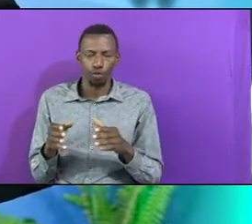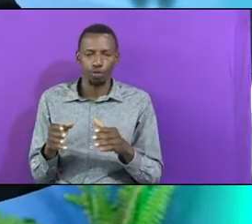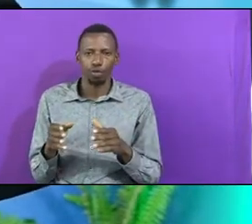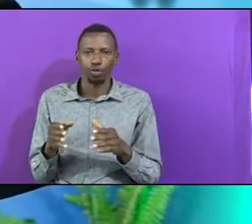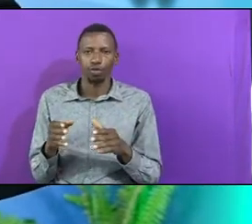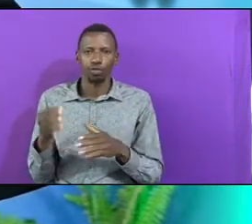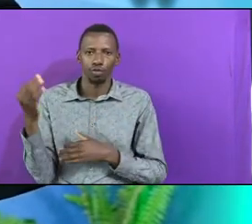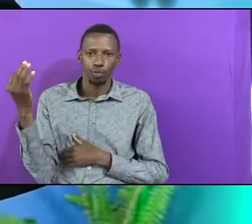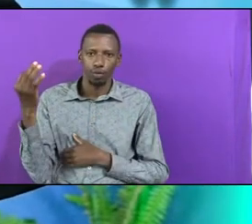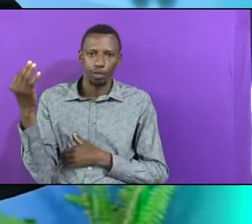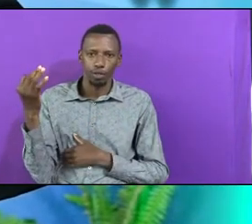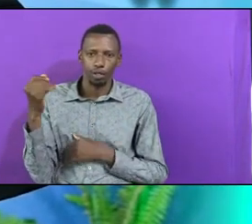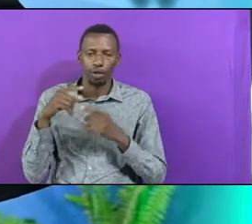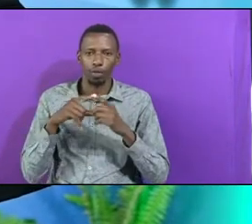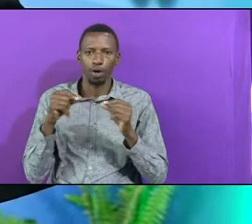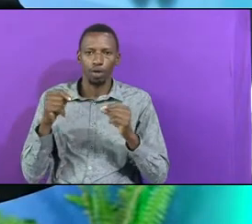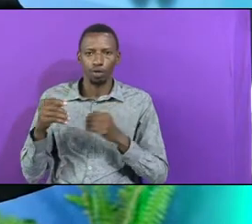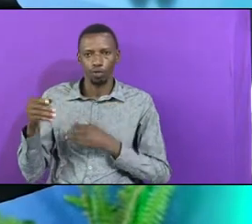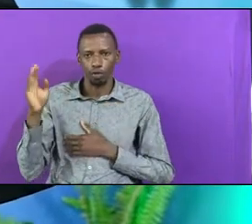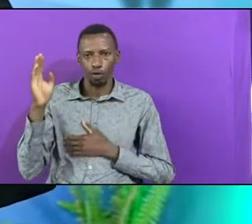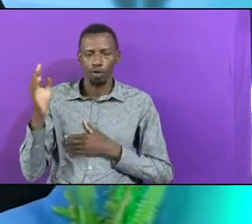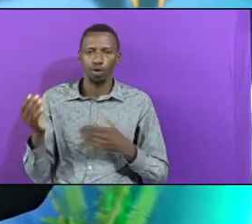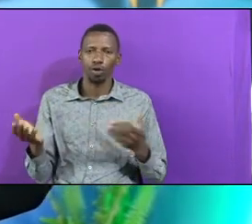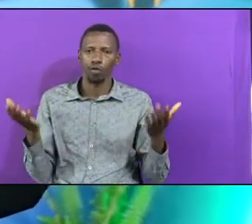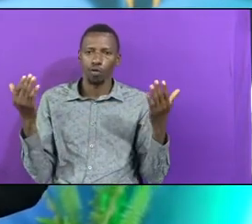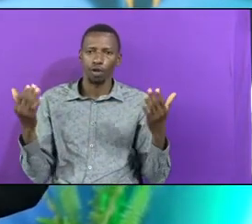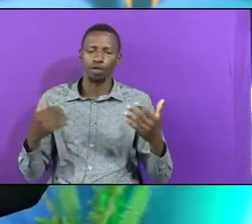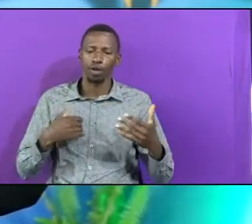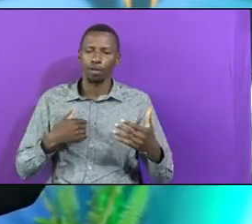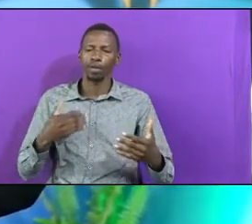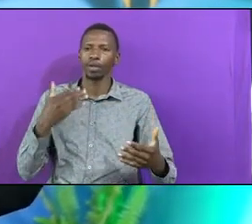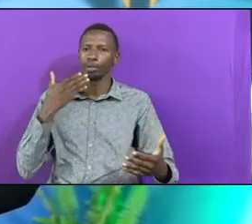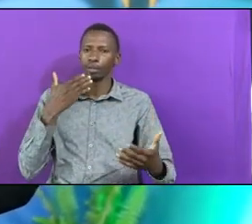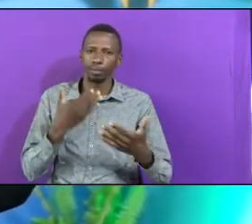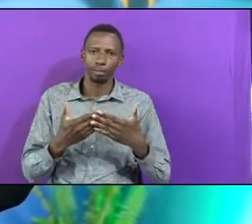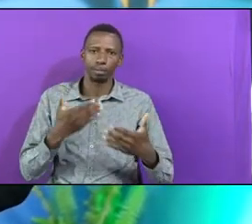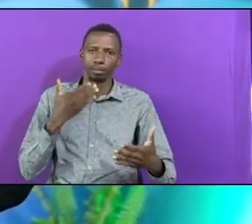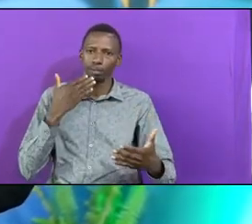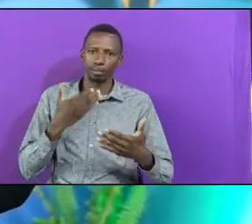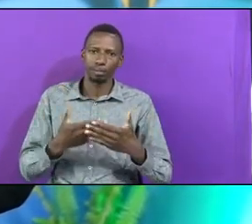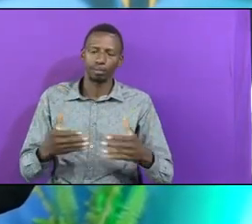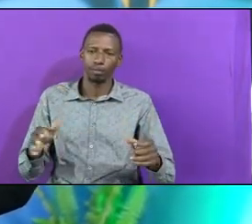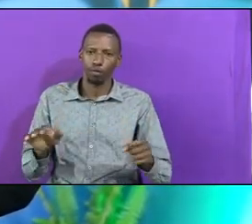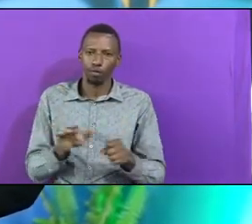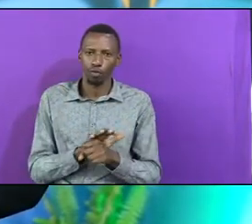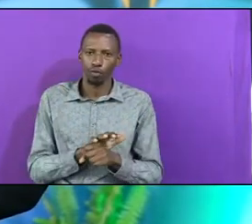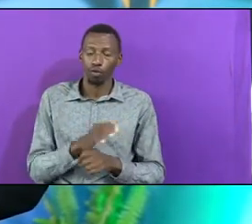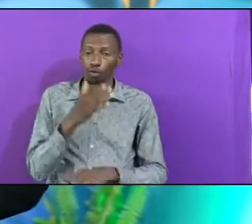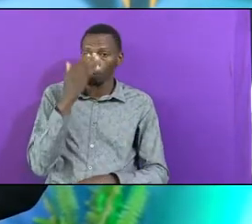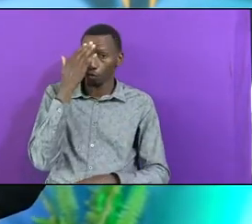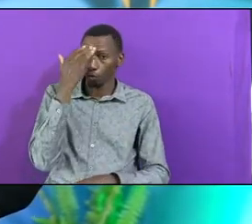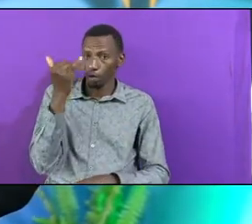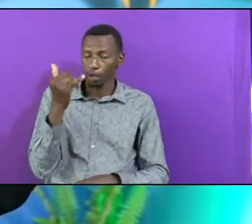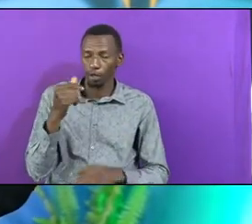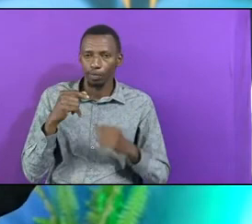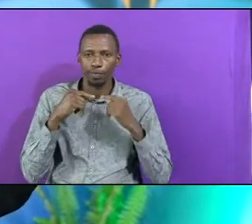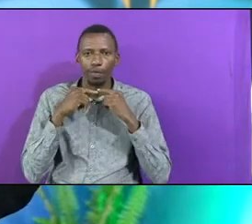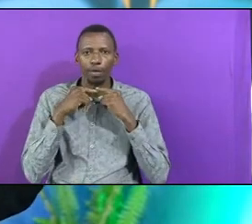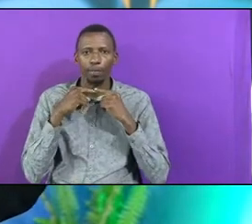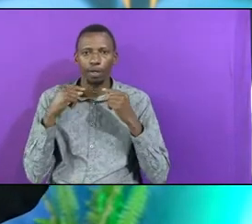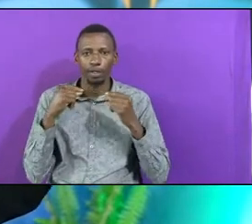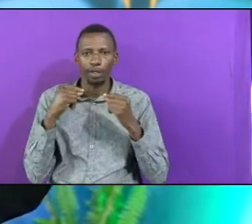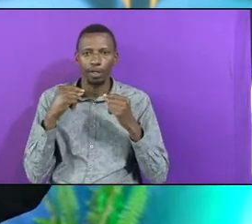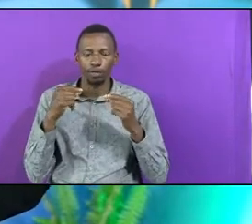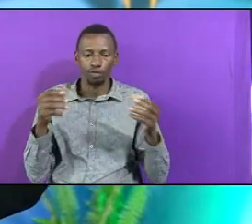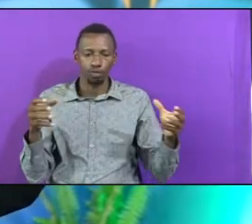and I'm forever grateful because of the pastoral council granting us me an